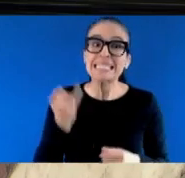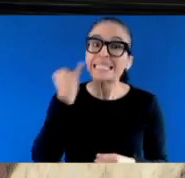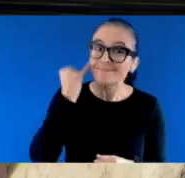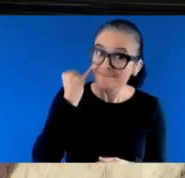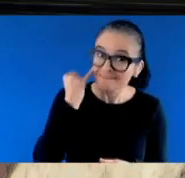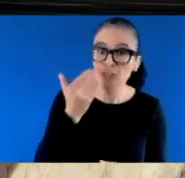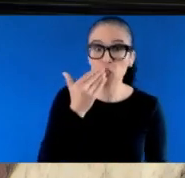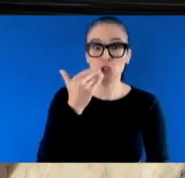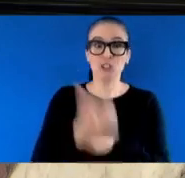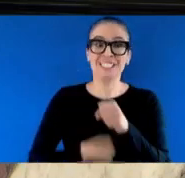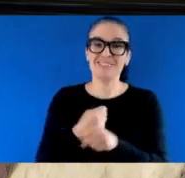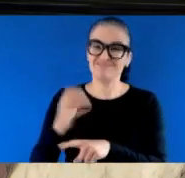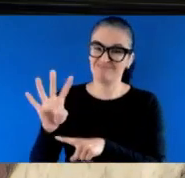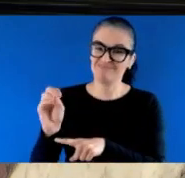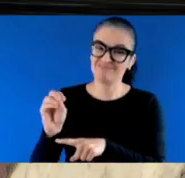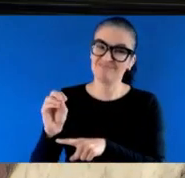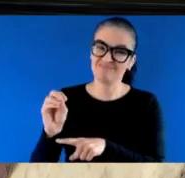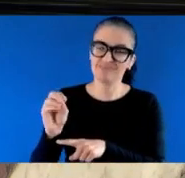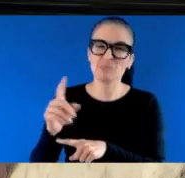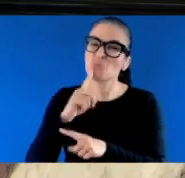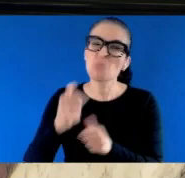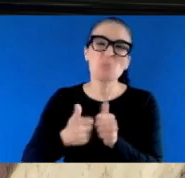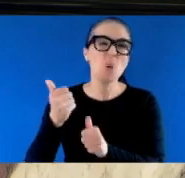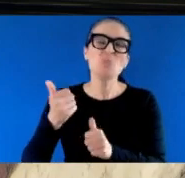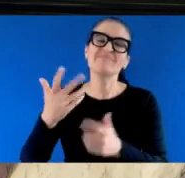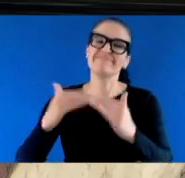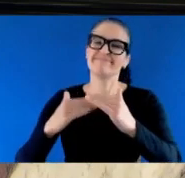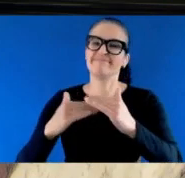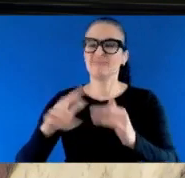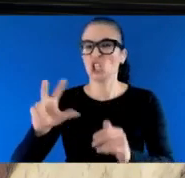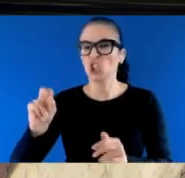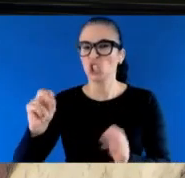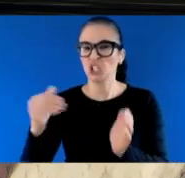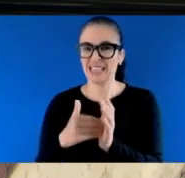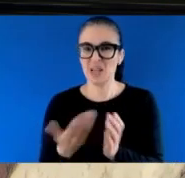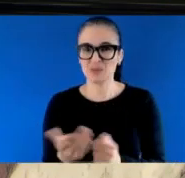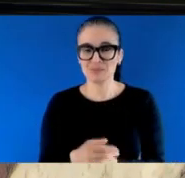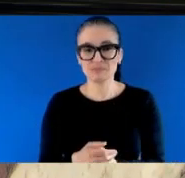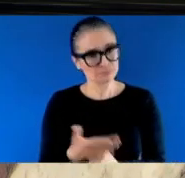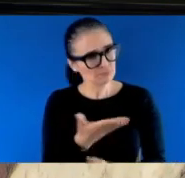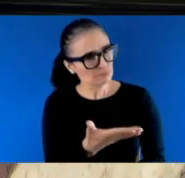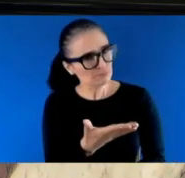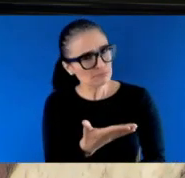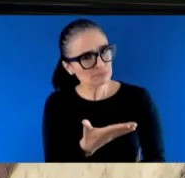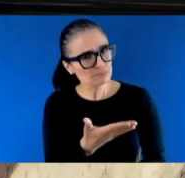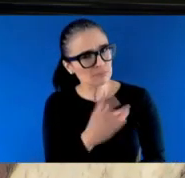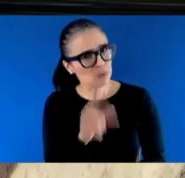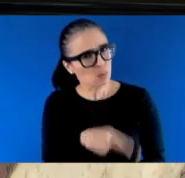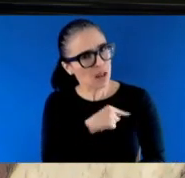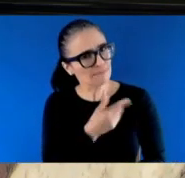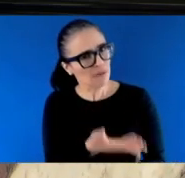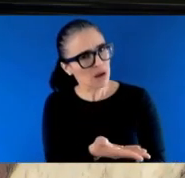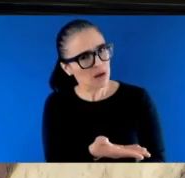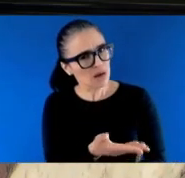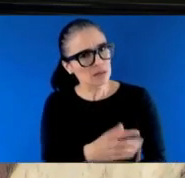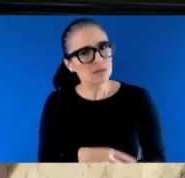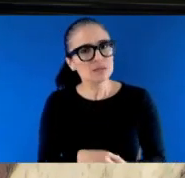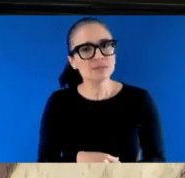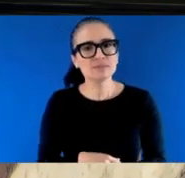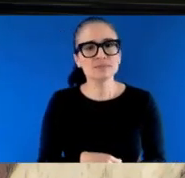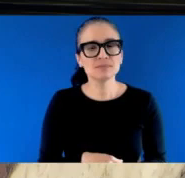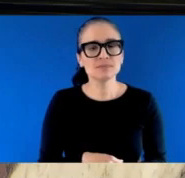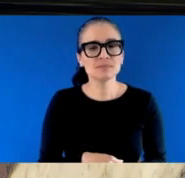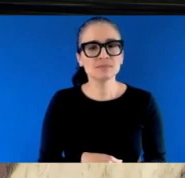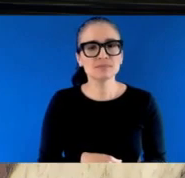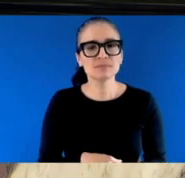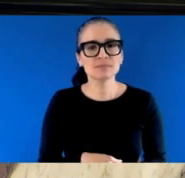I said, Well, you qualify. He said, What do you mean I qualify? I said, The renter's tax credit. He said, I've never heard of that. I